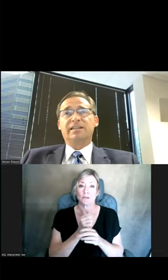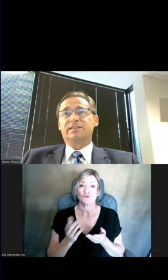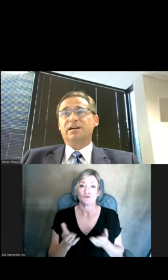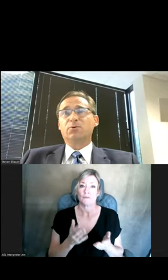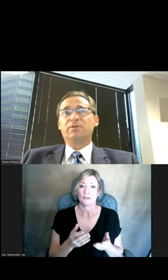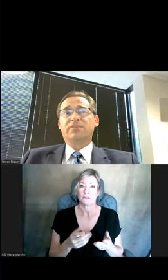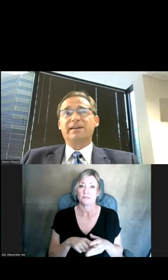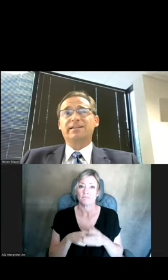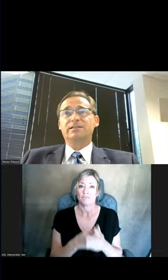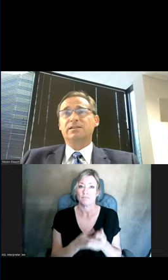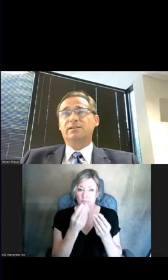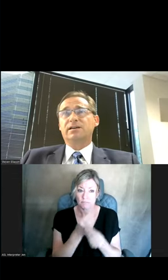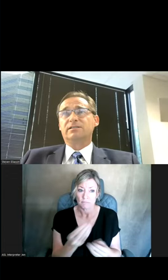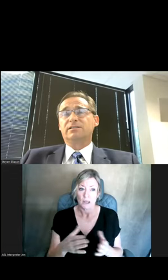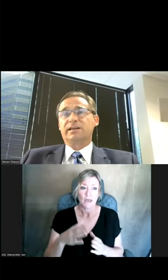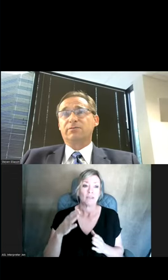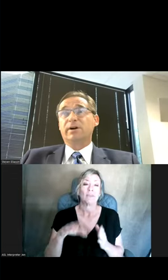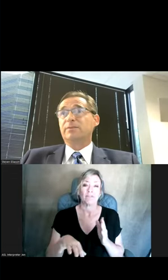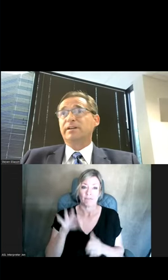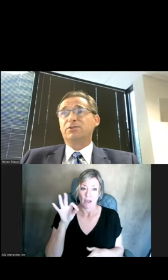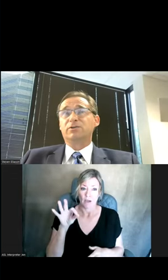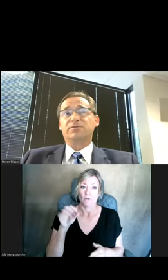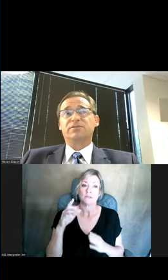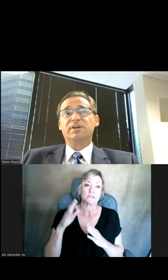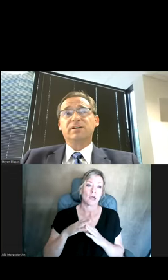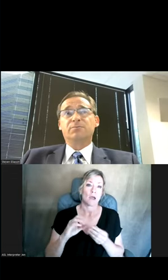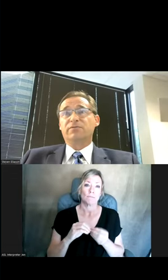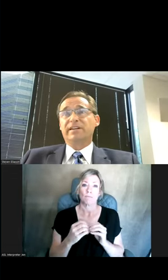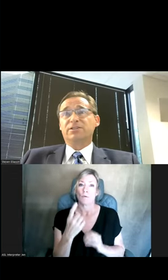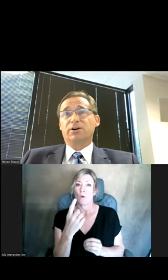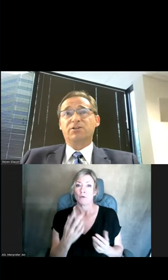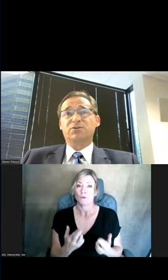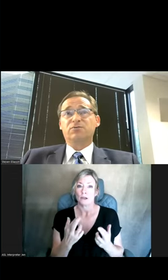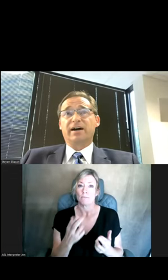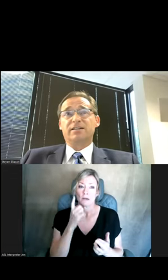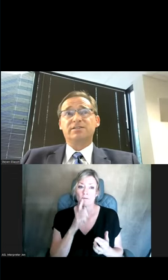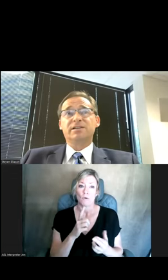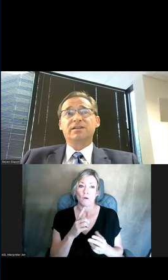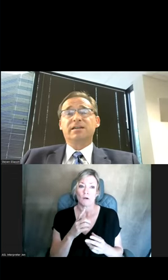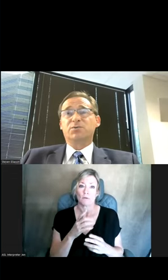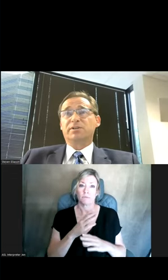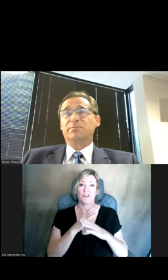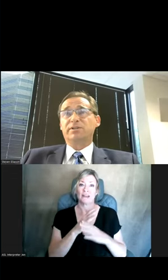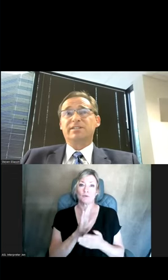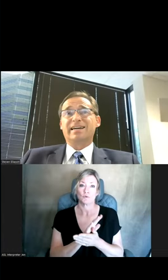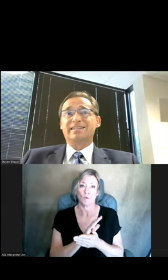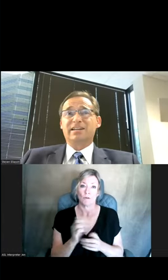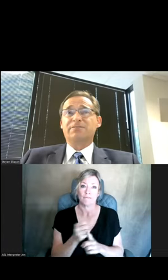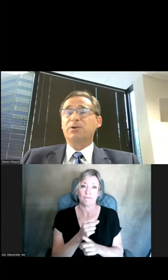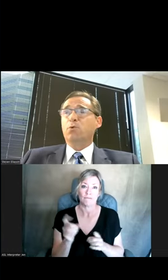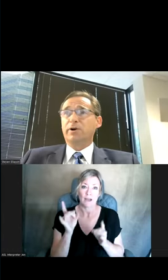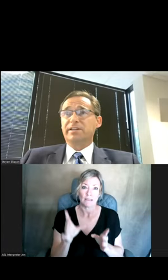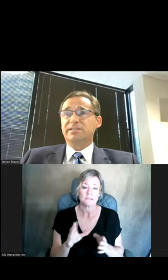and the number one finding that they recommended in terms of preventing targeted school violence is when communities